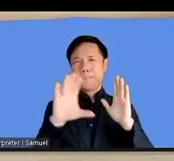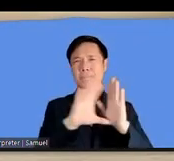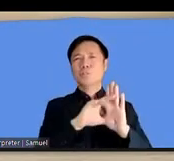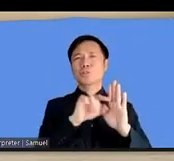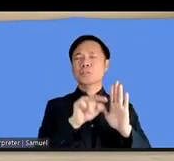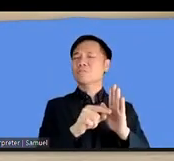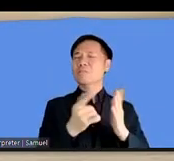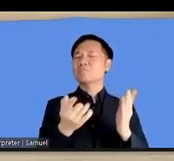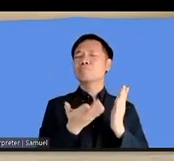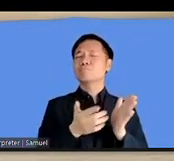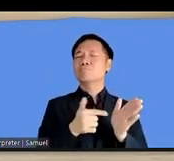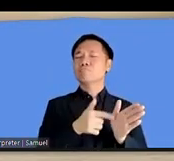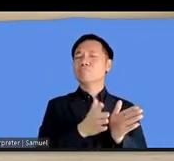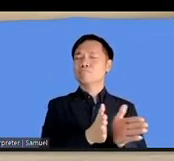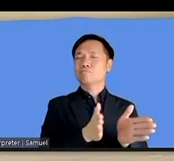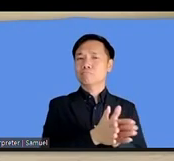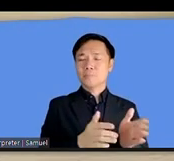in there.